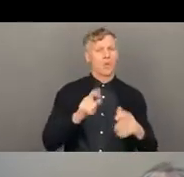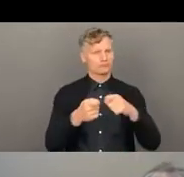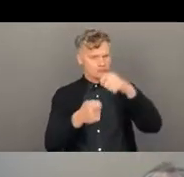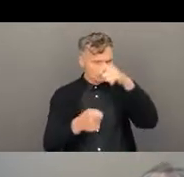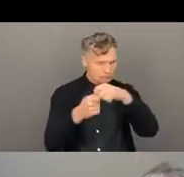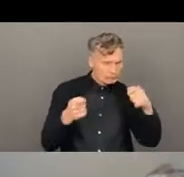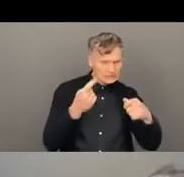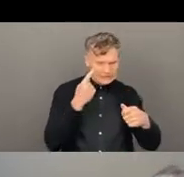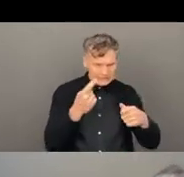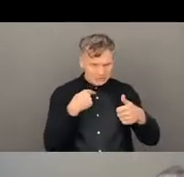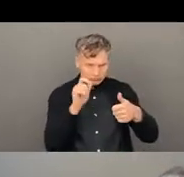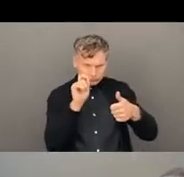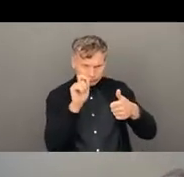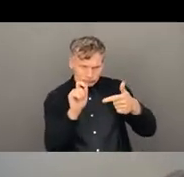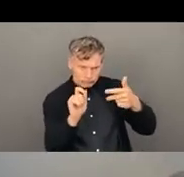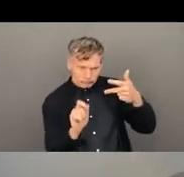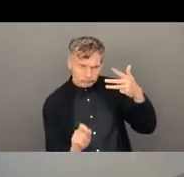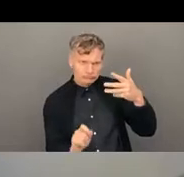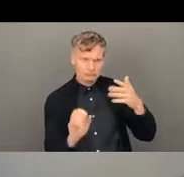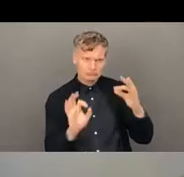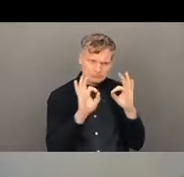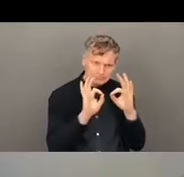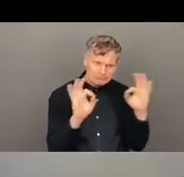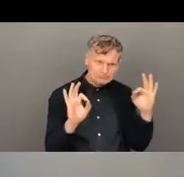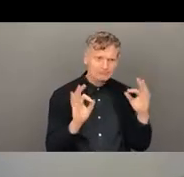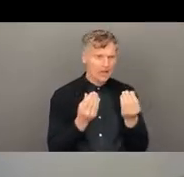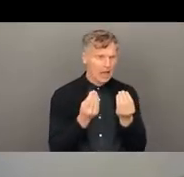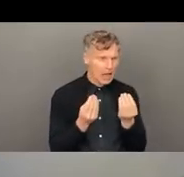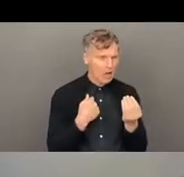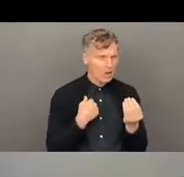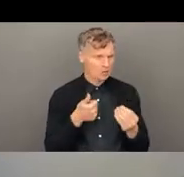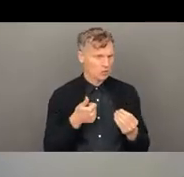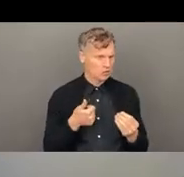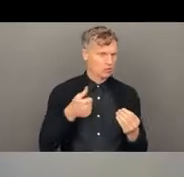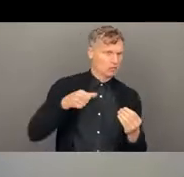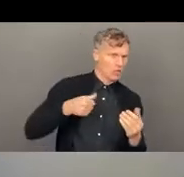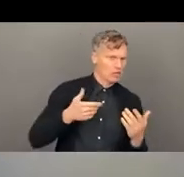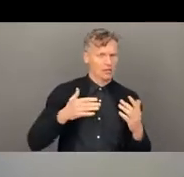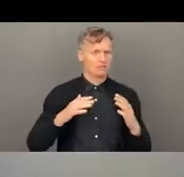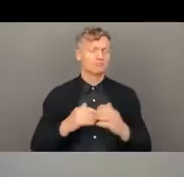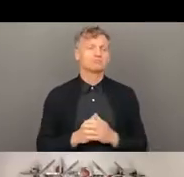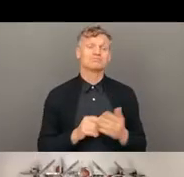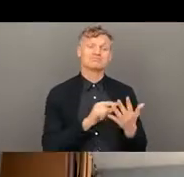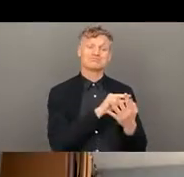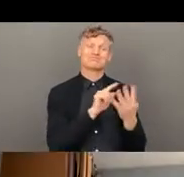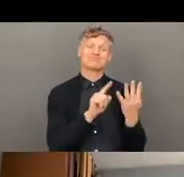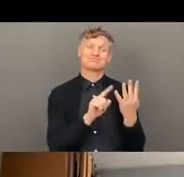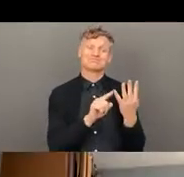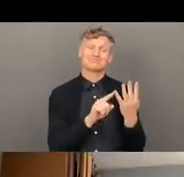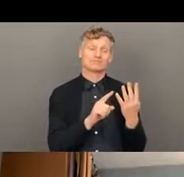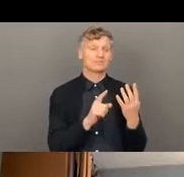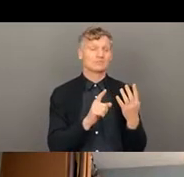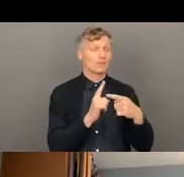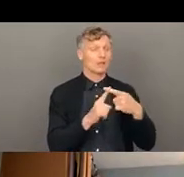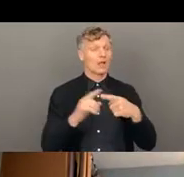it would, the fact that it has to be continuously re-verified would serve